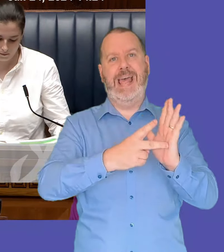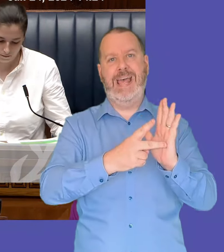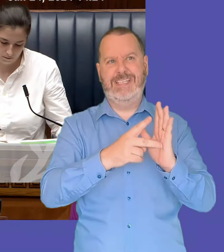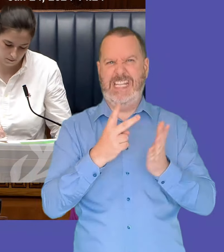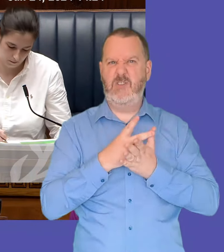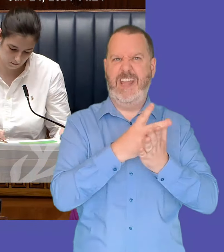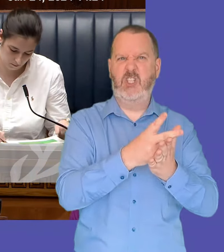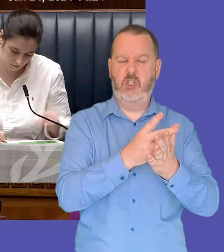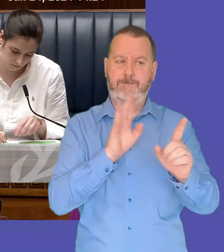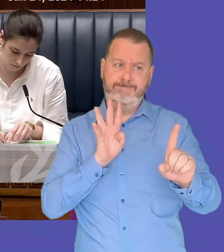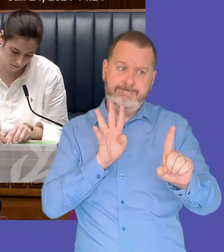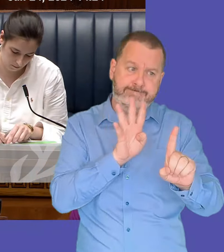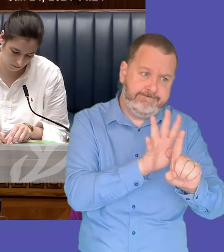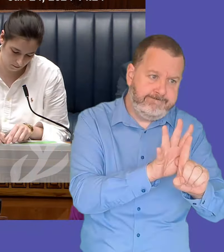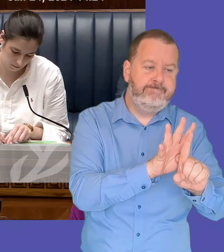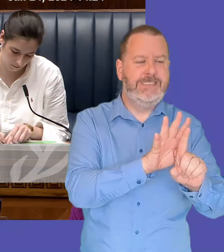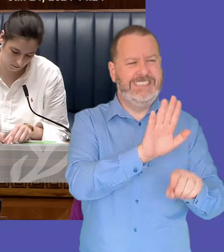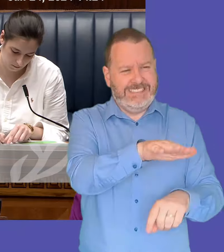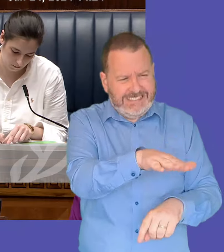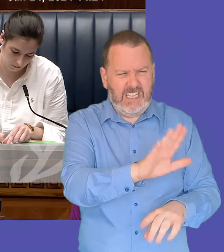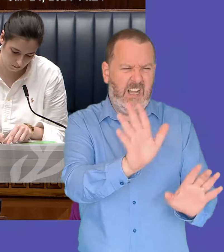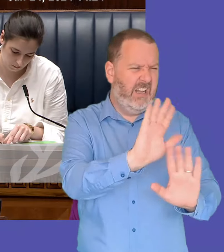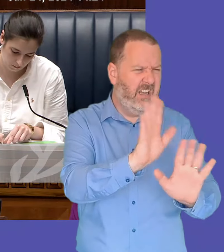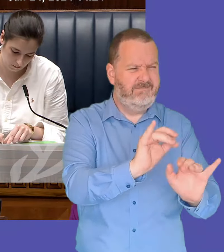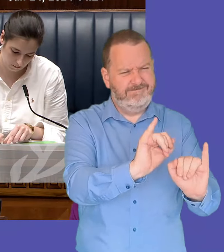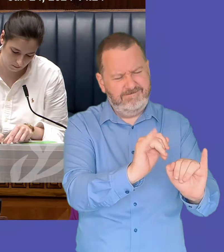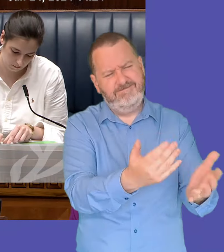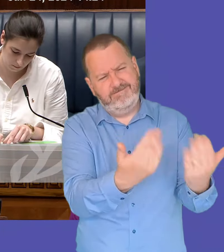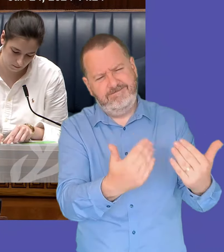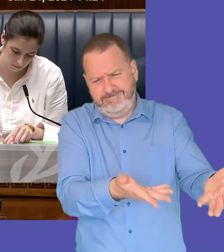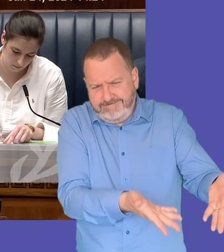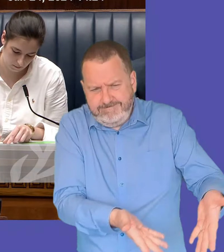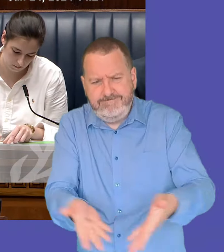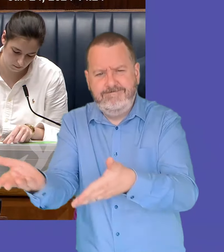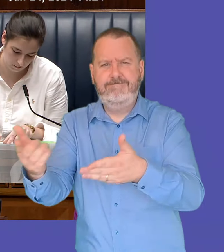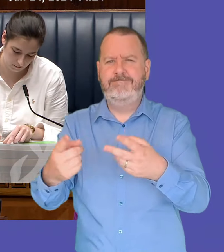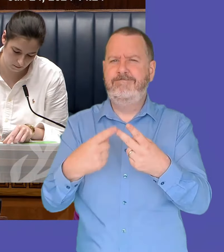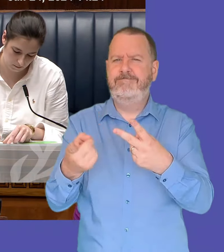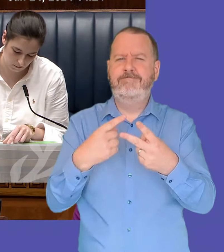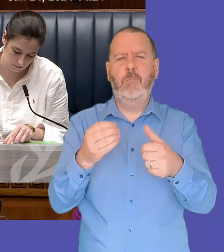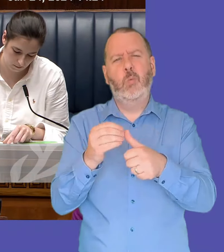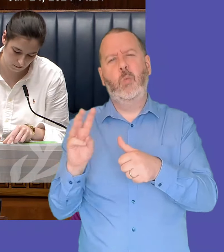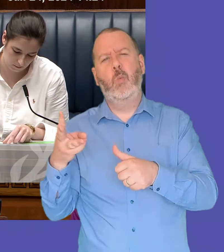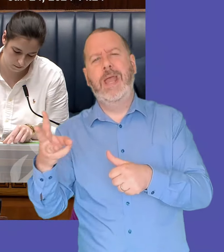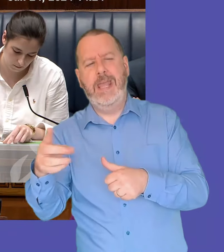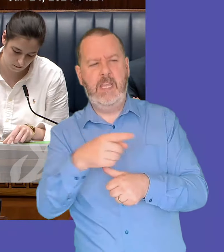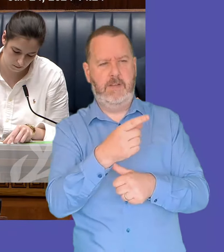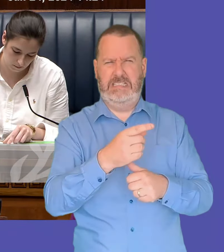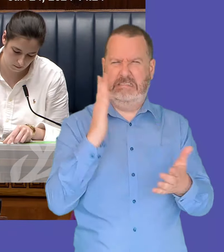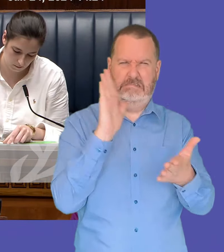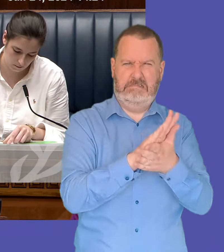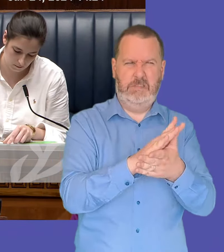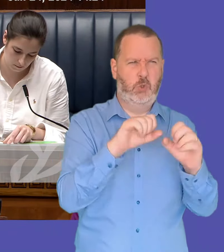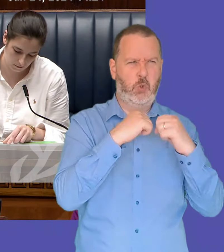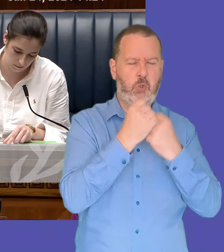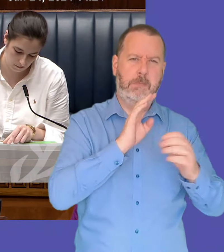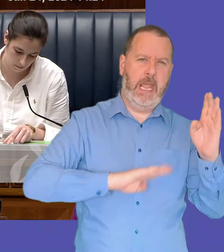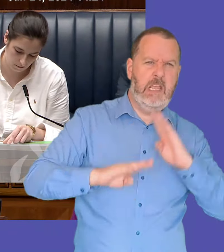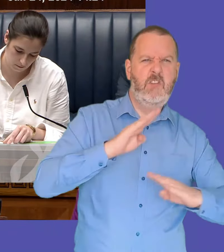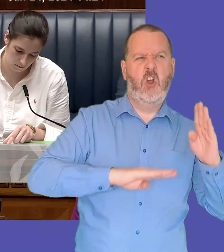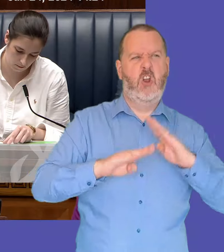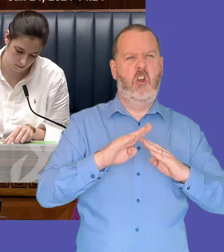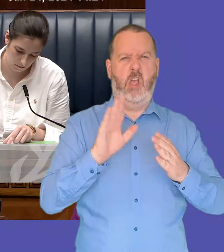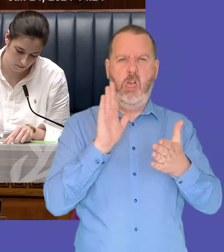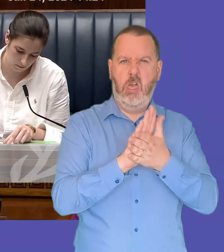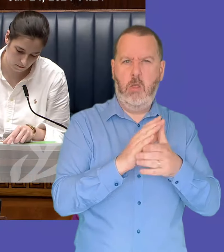activity to provide positive alternatives for young people at risk of becoming involved in anti-social behavior sectarianism and recruitment from